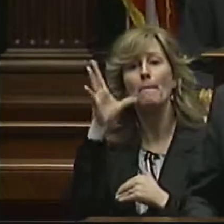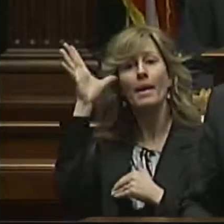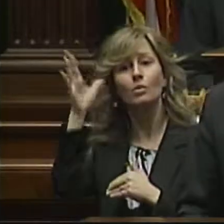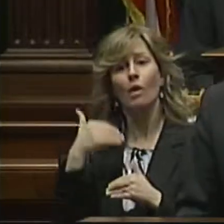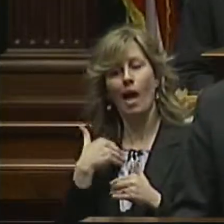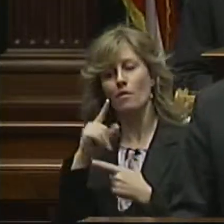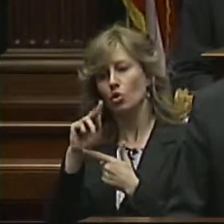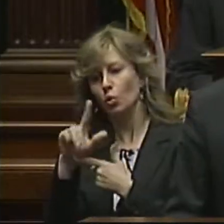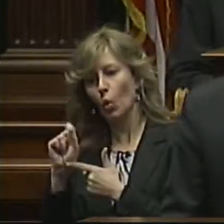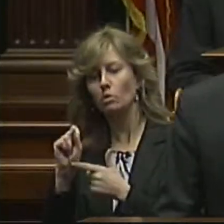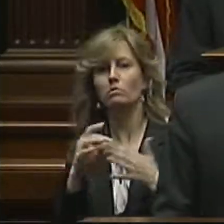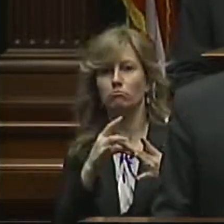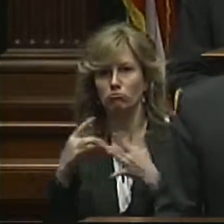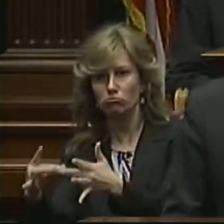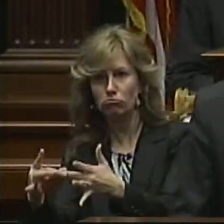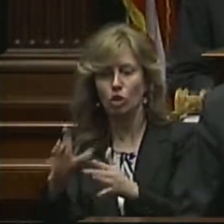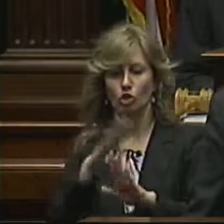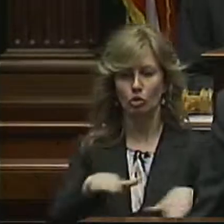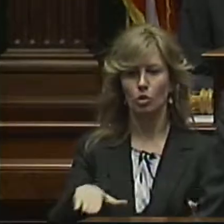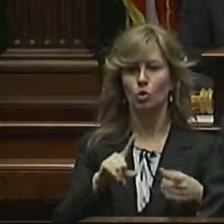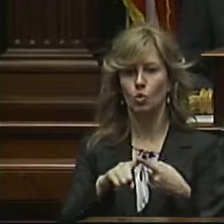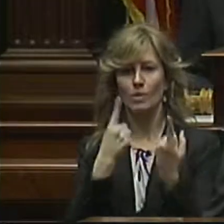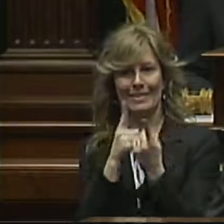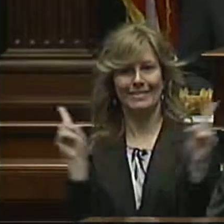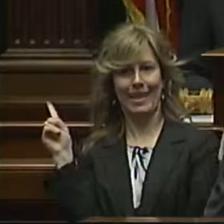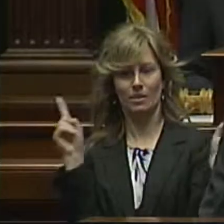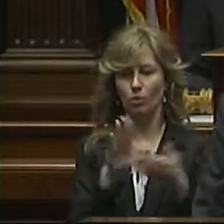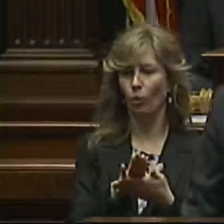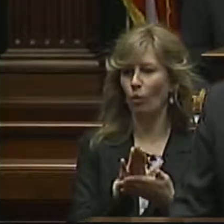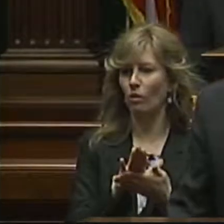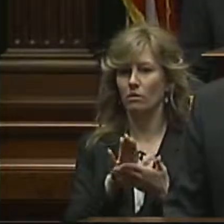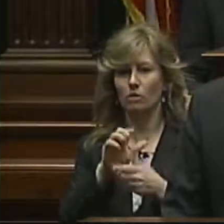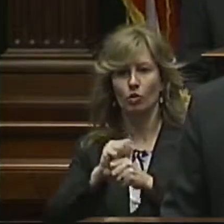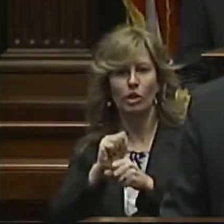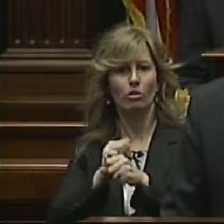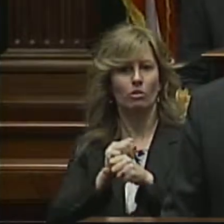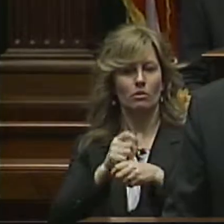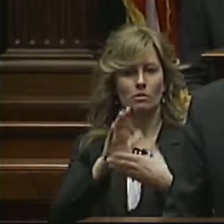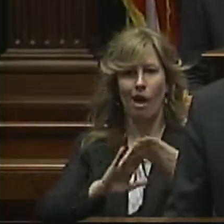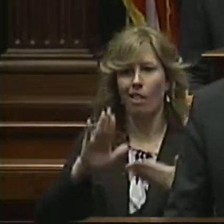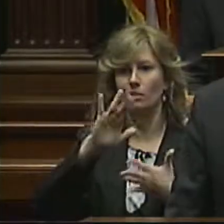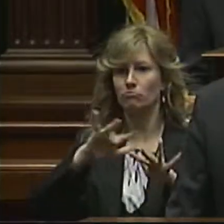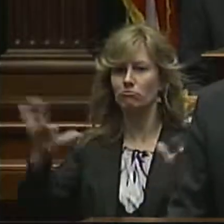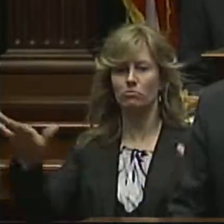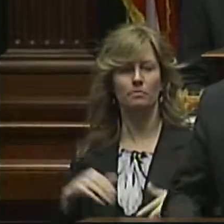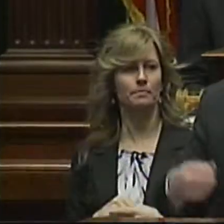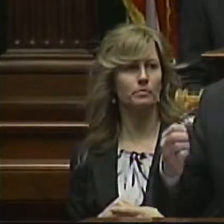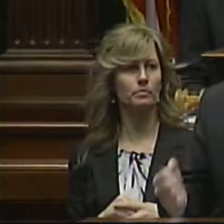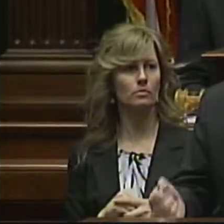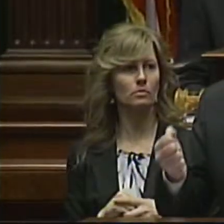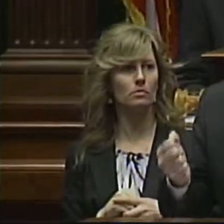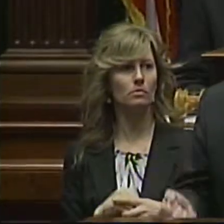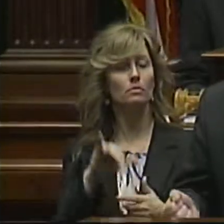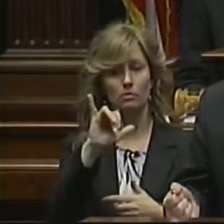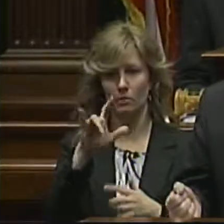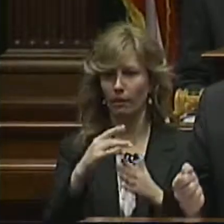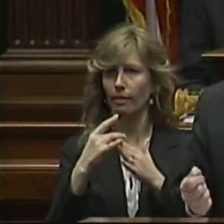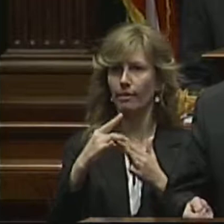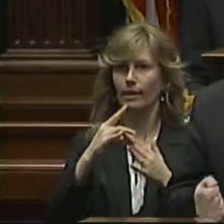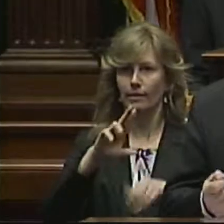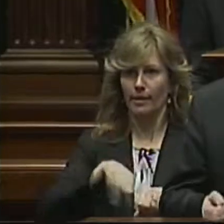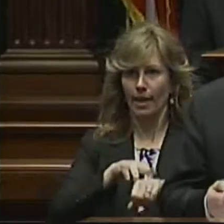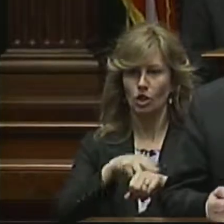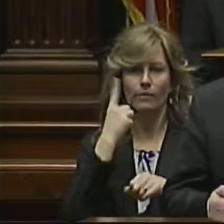lead their children towards success in school, college, careers, and beyond. Illinois can lead the nation